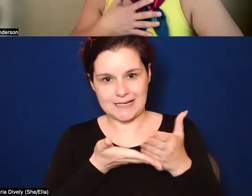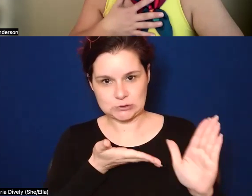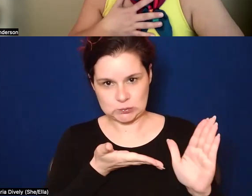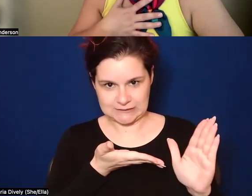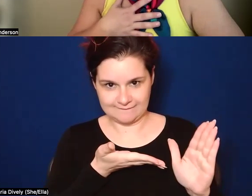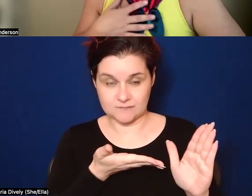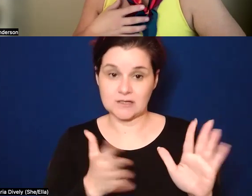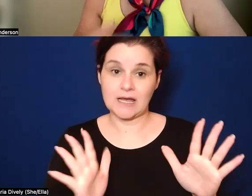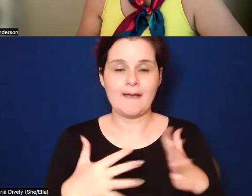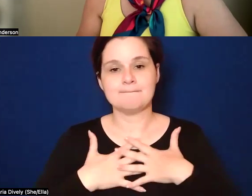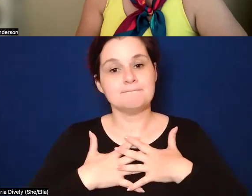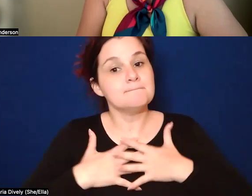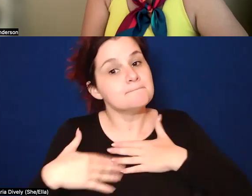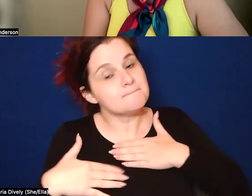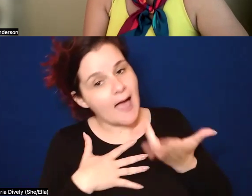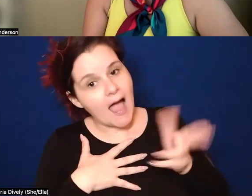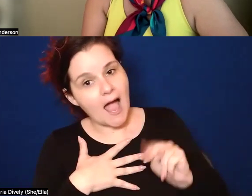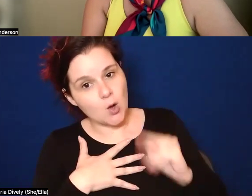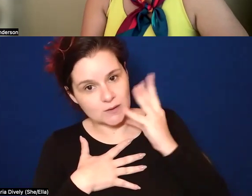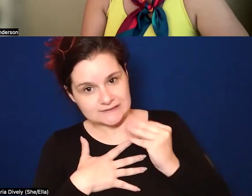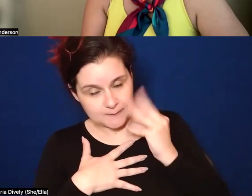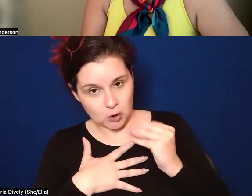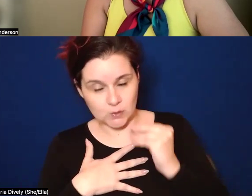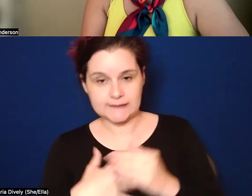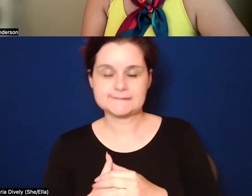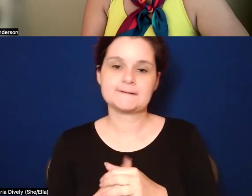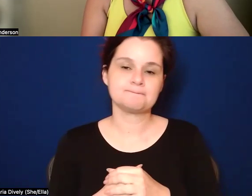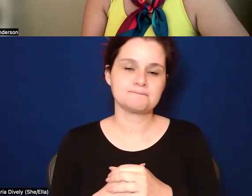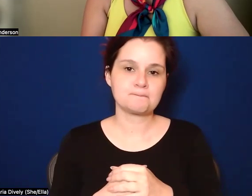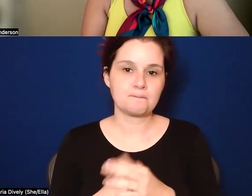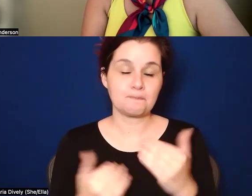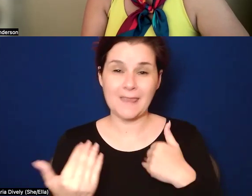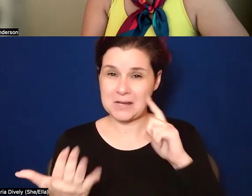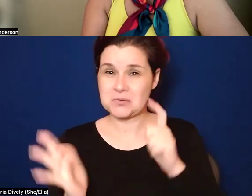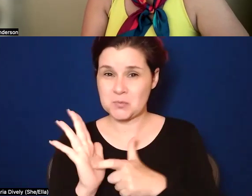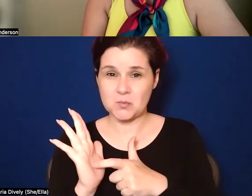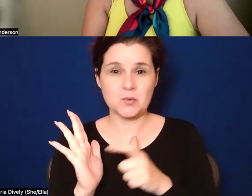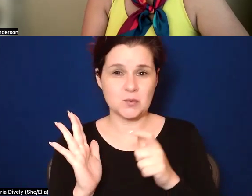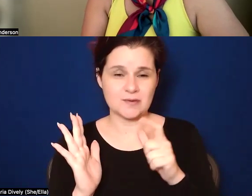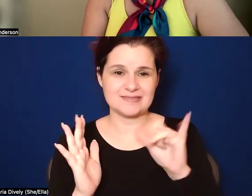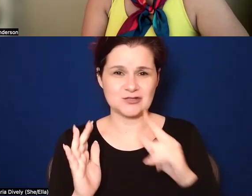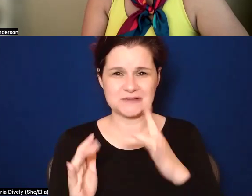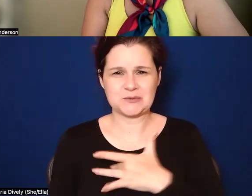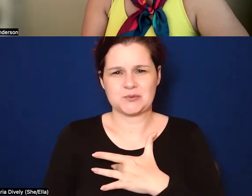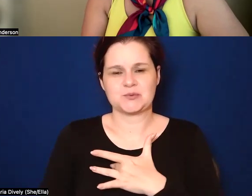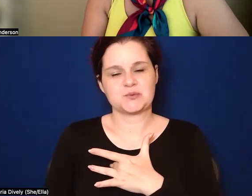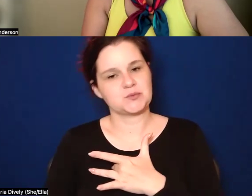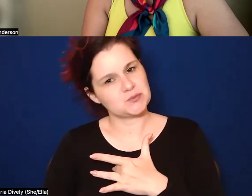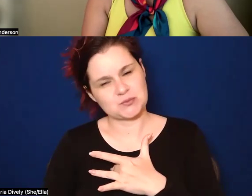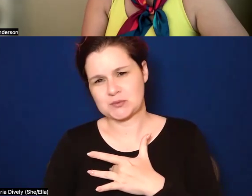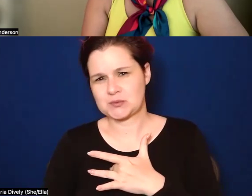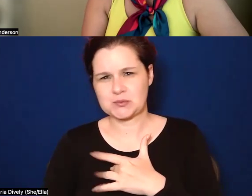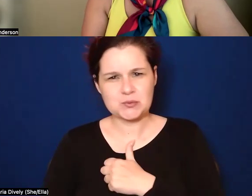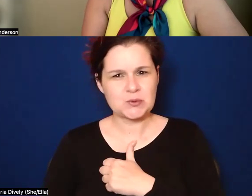speaking, you know, just from my own experience and direct service, I, I found that to be one of the most heartbreaking things is